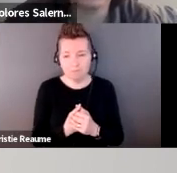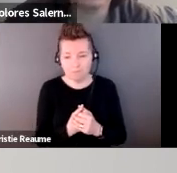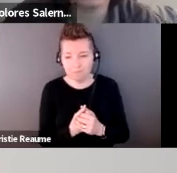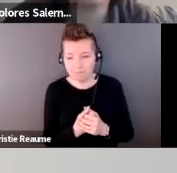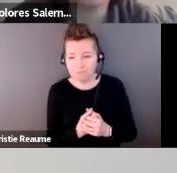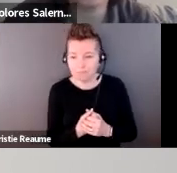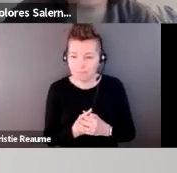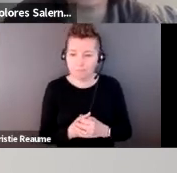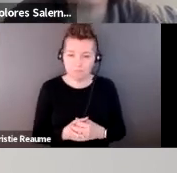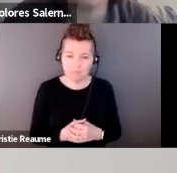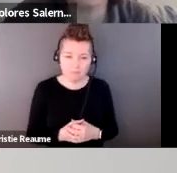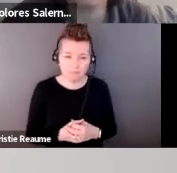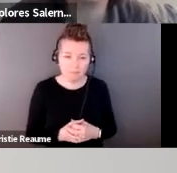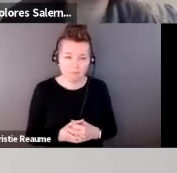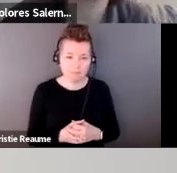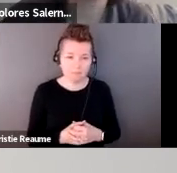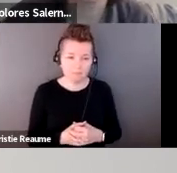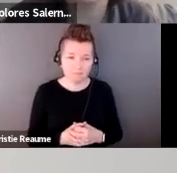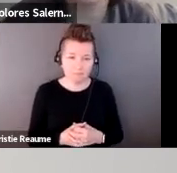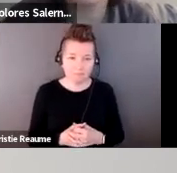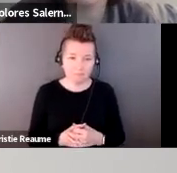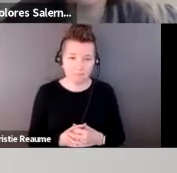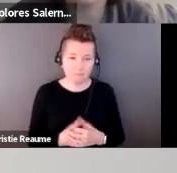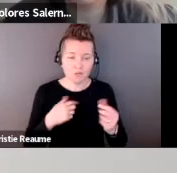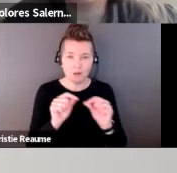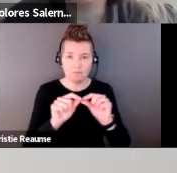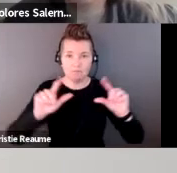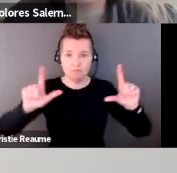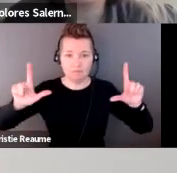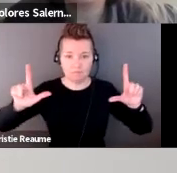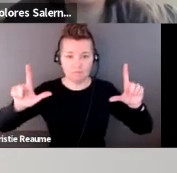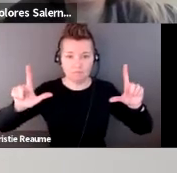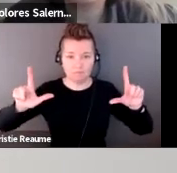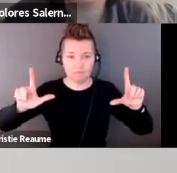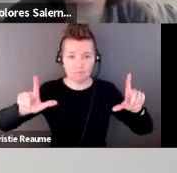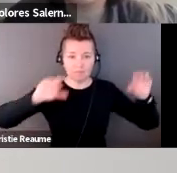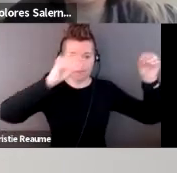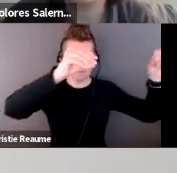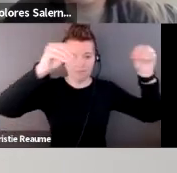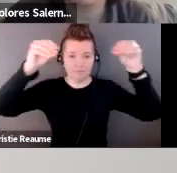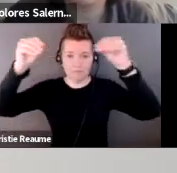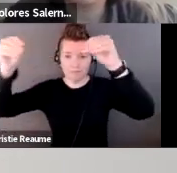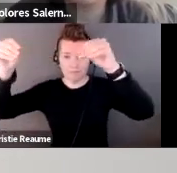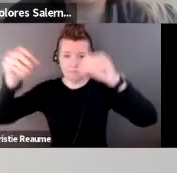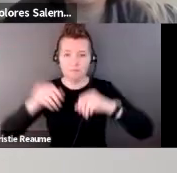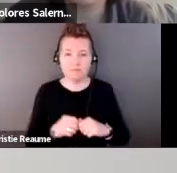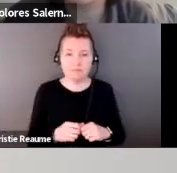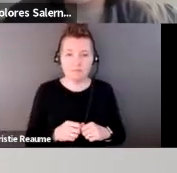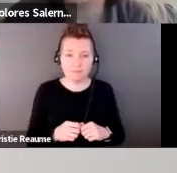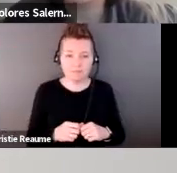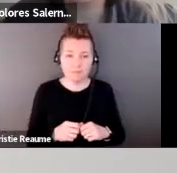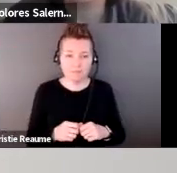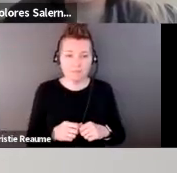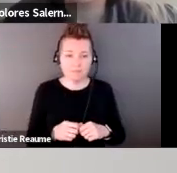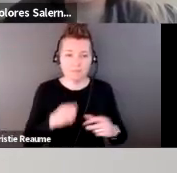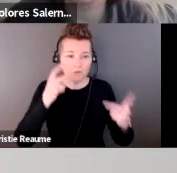Here's a close up view of the work showing them speckled from the front showing them speckled with yarn and needles and